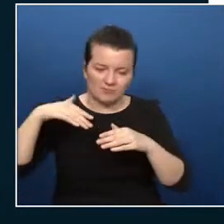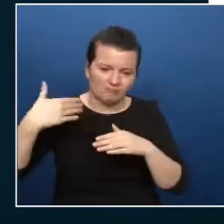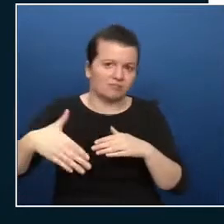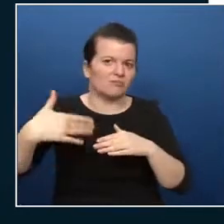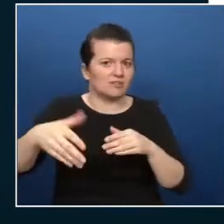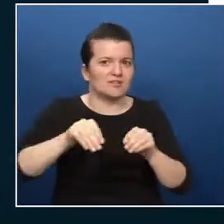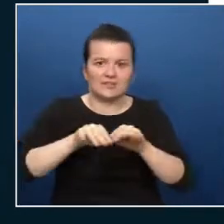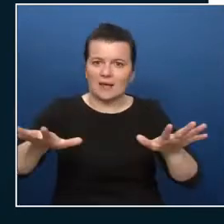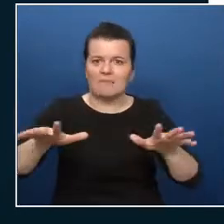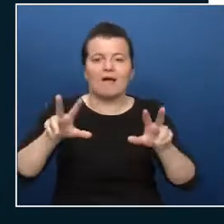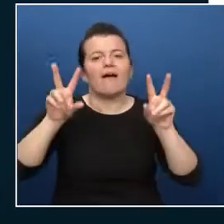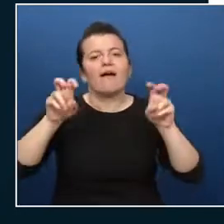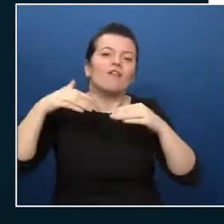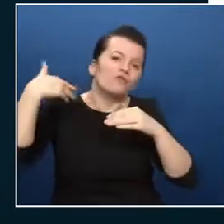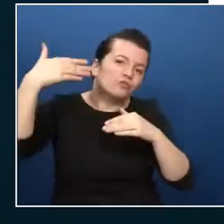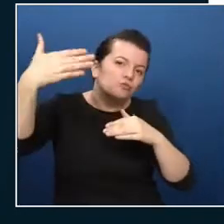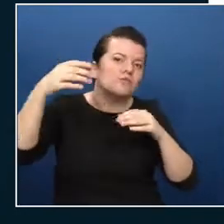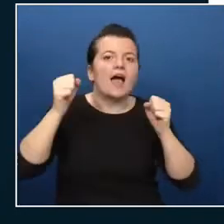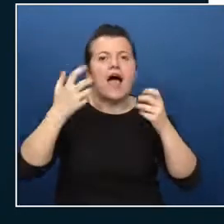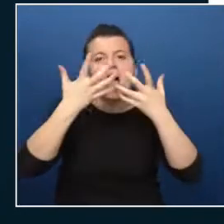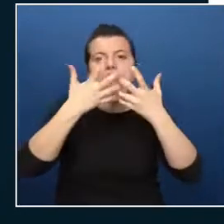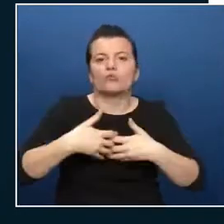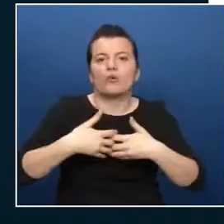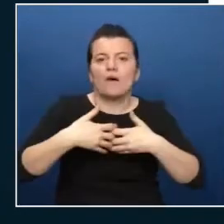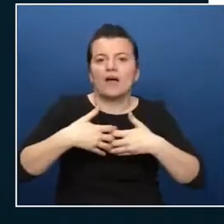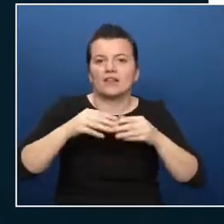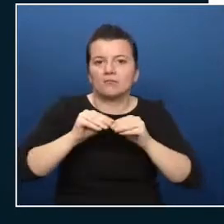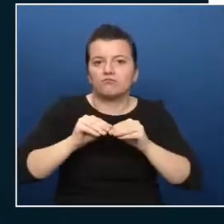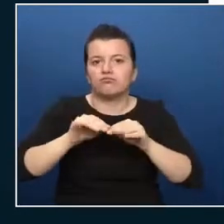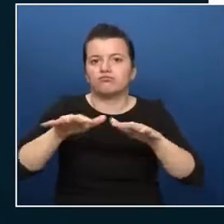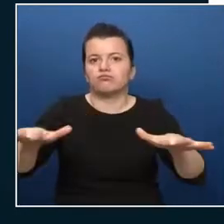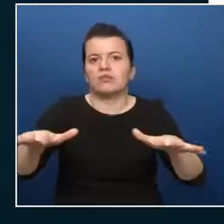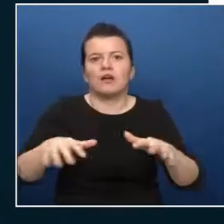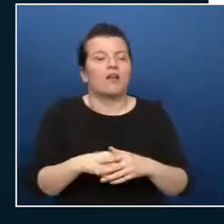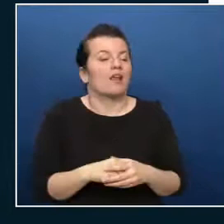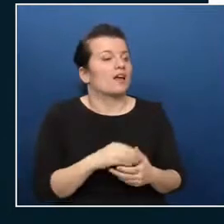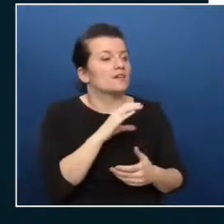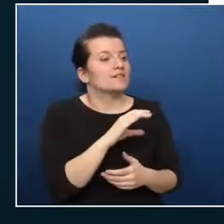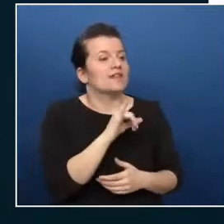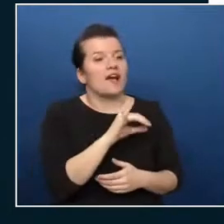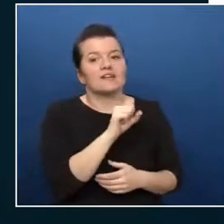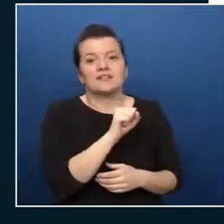resources deployment by integrating them with your favorite CI CD tooling